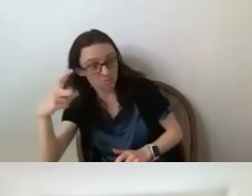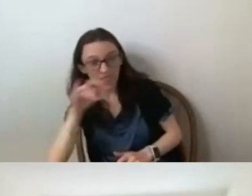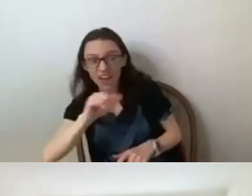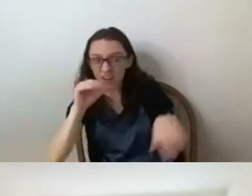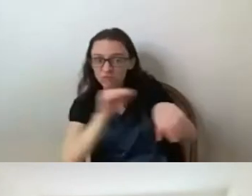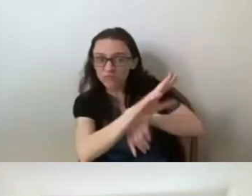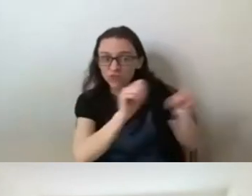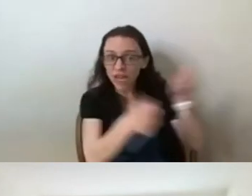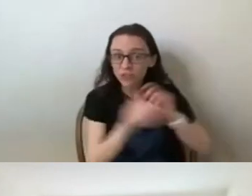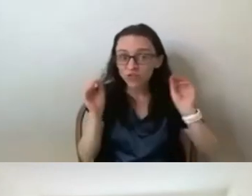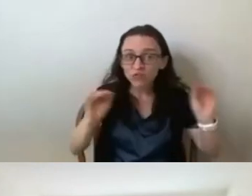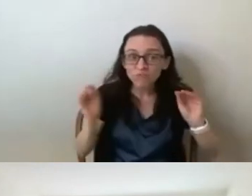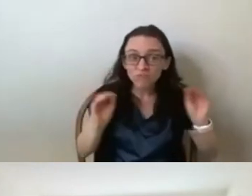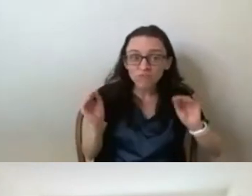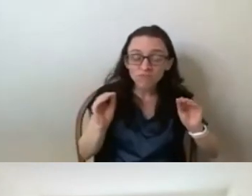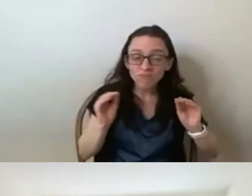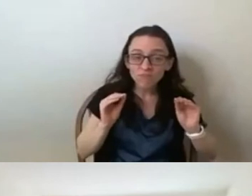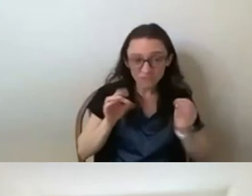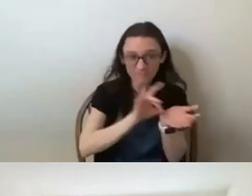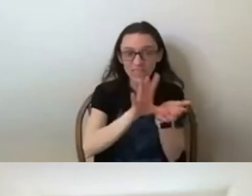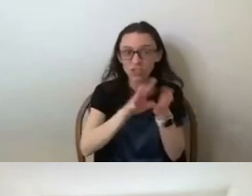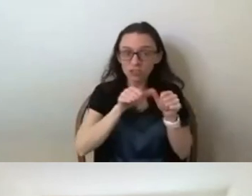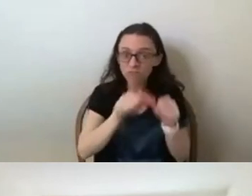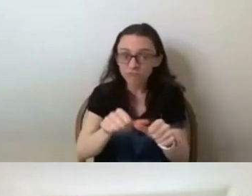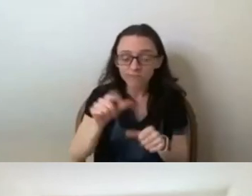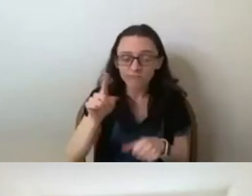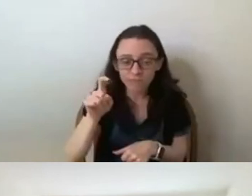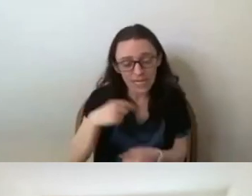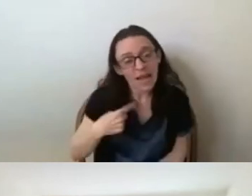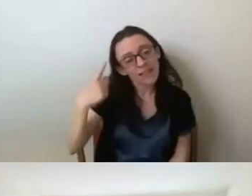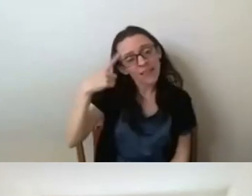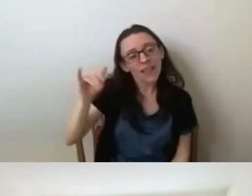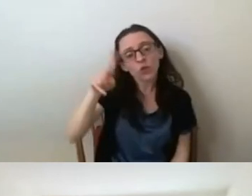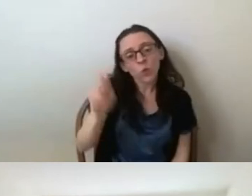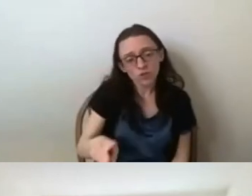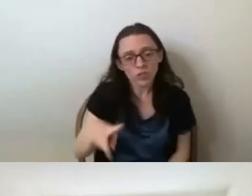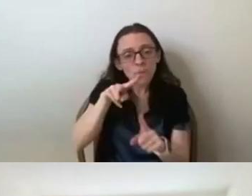And it would certainly also, I think, be a question for Brittany and Leilana.